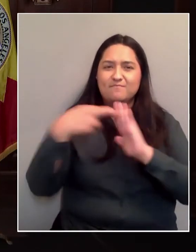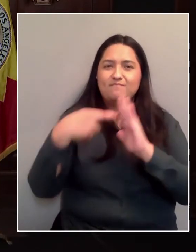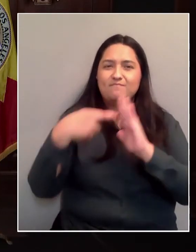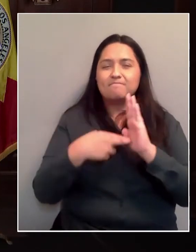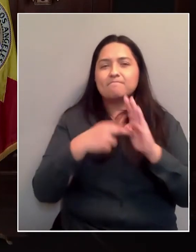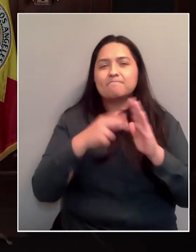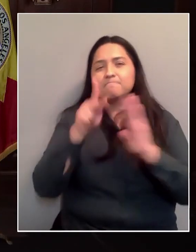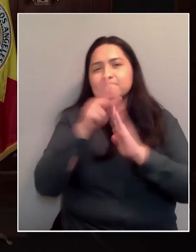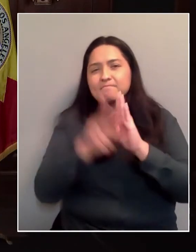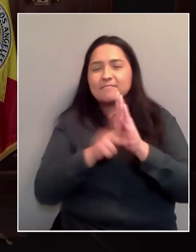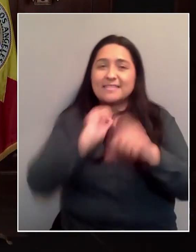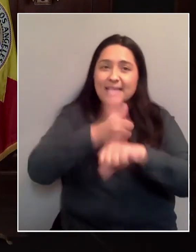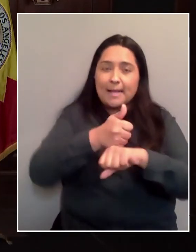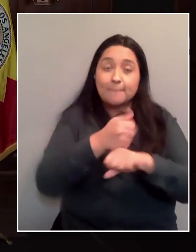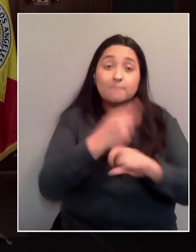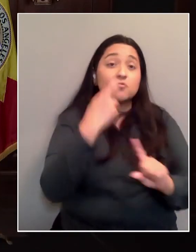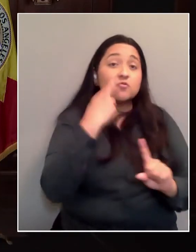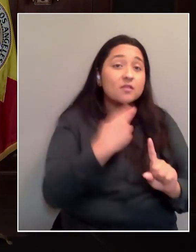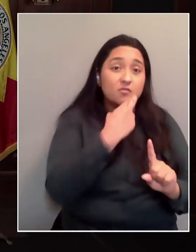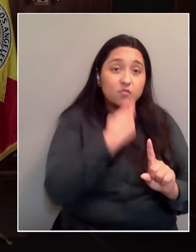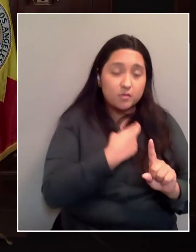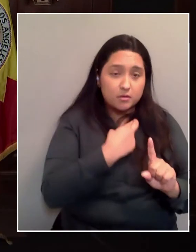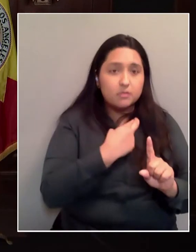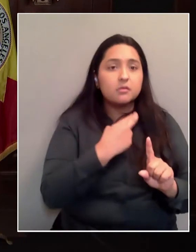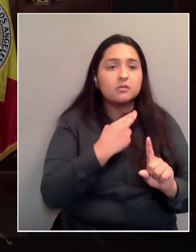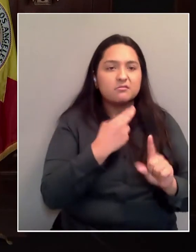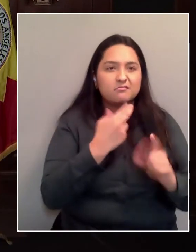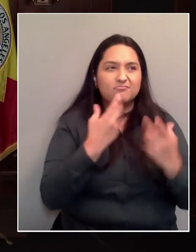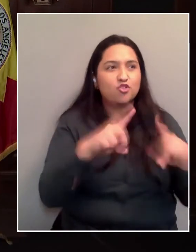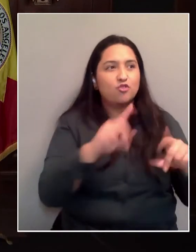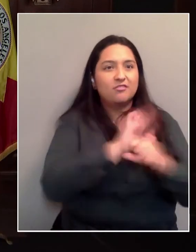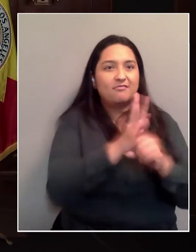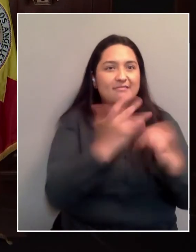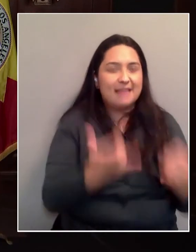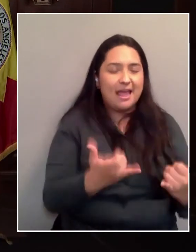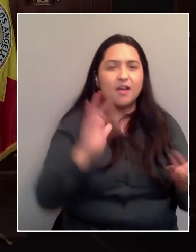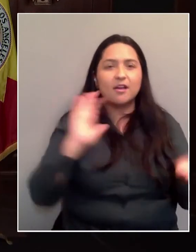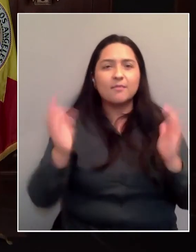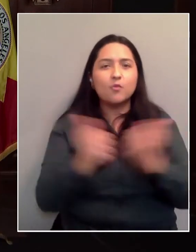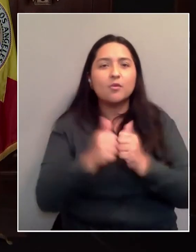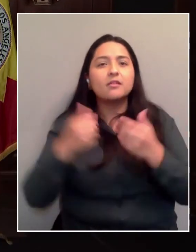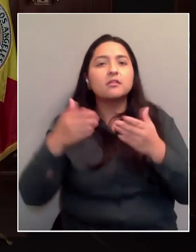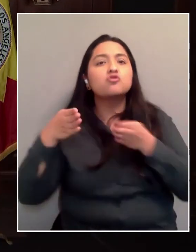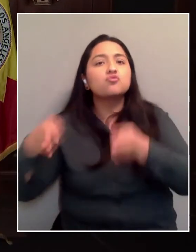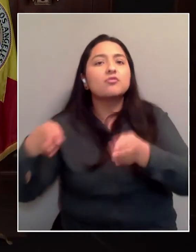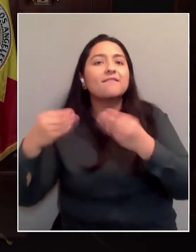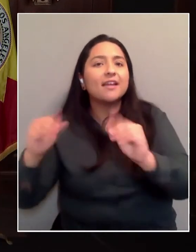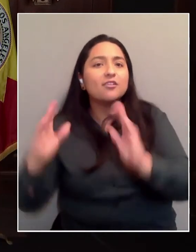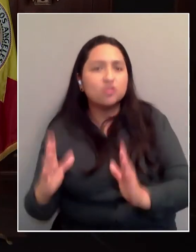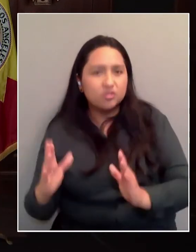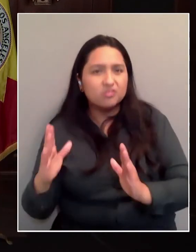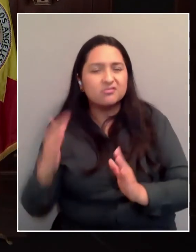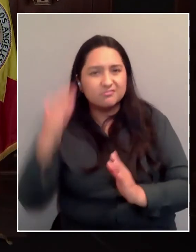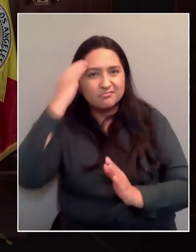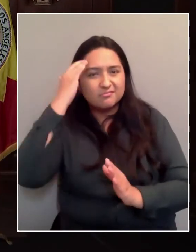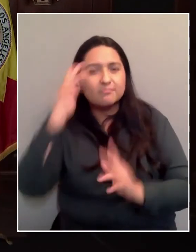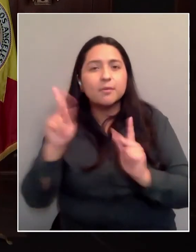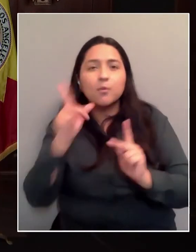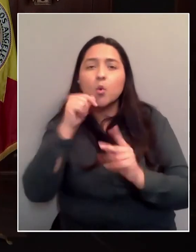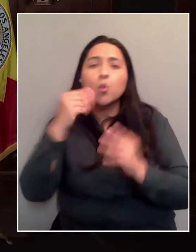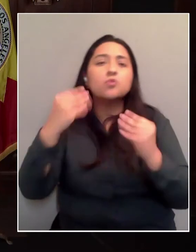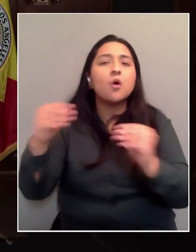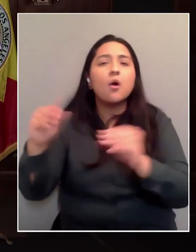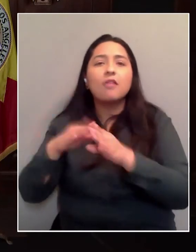restaurantes en comparación con los vendedores ambulantes? Hay gente que vende comida en las calles. Es algo muy bueno. Están